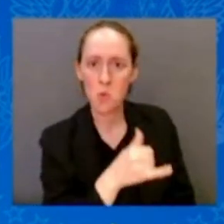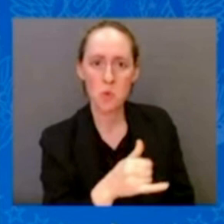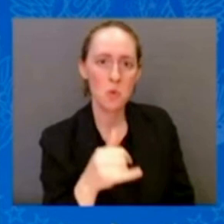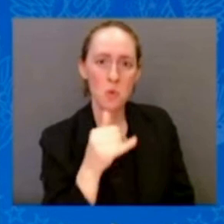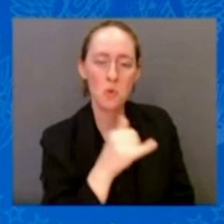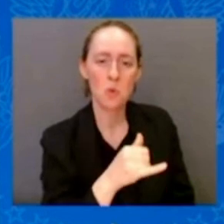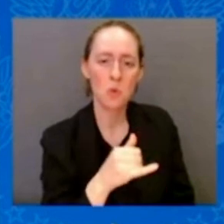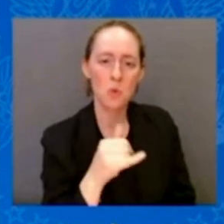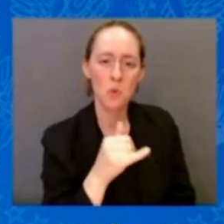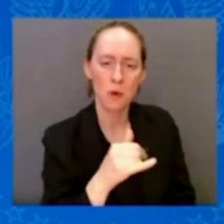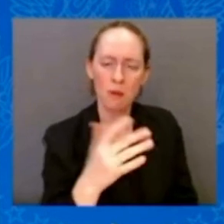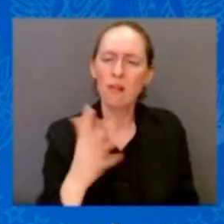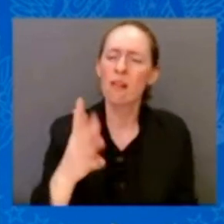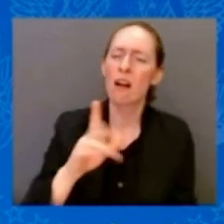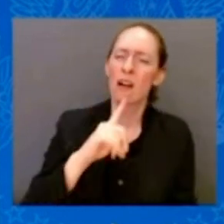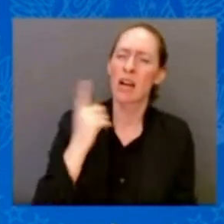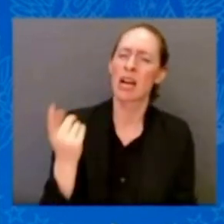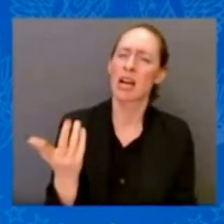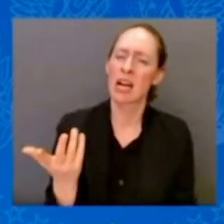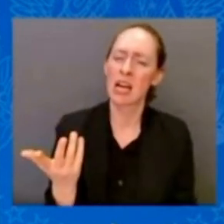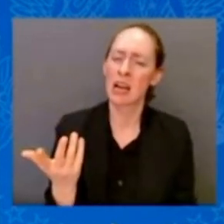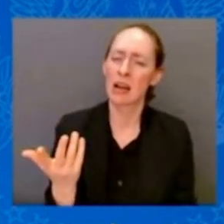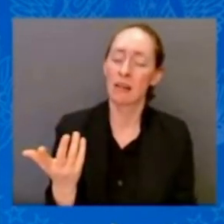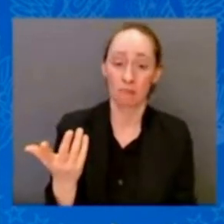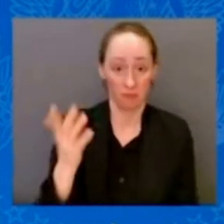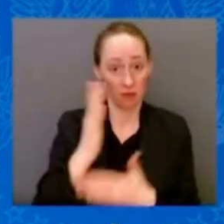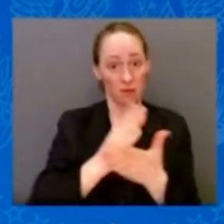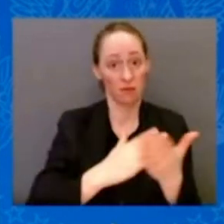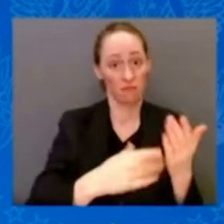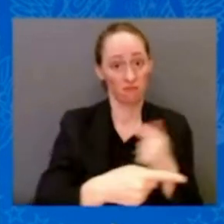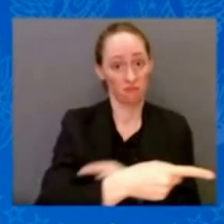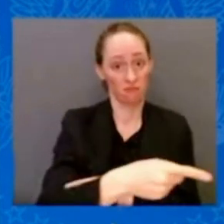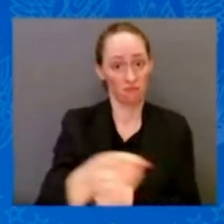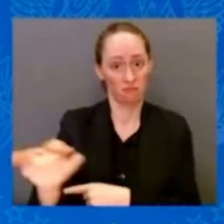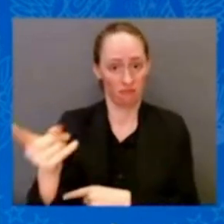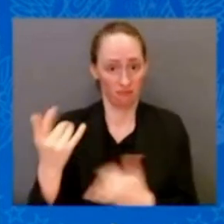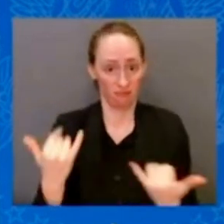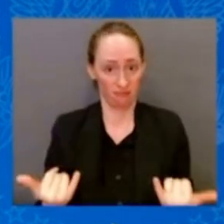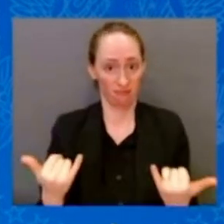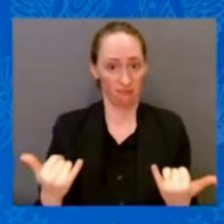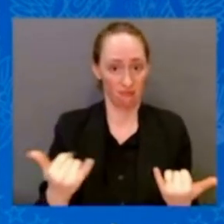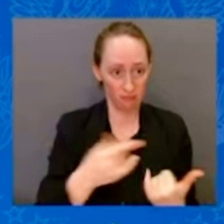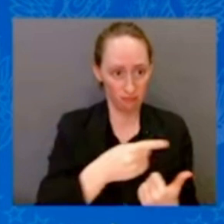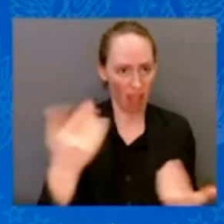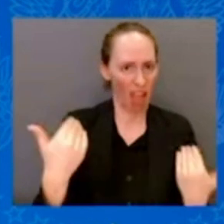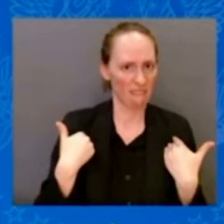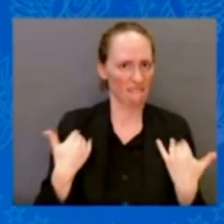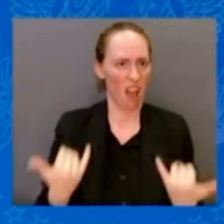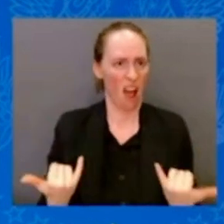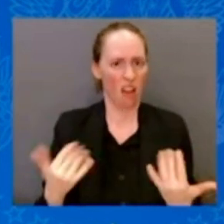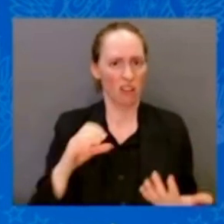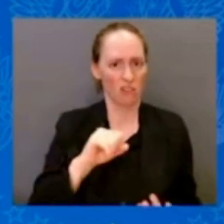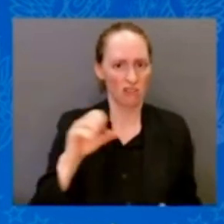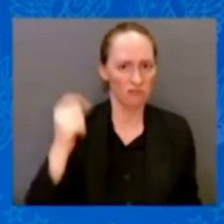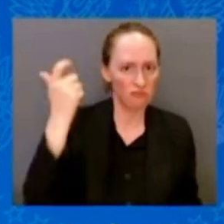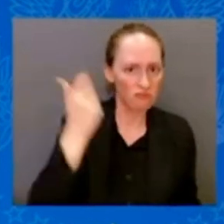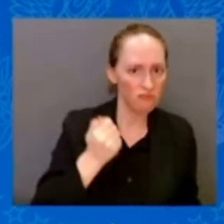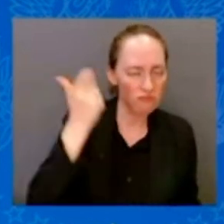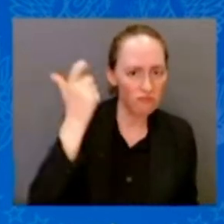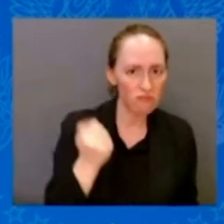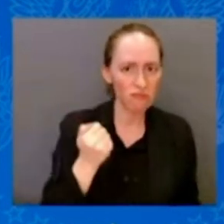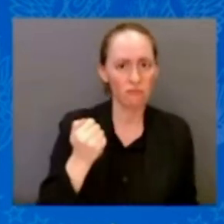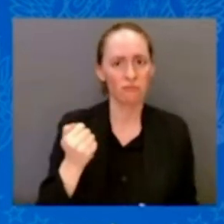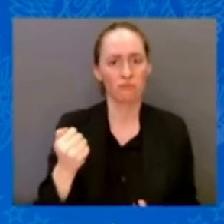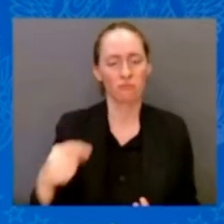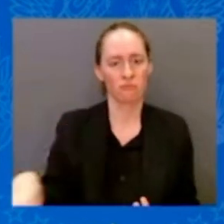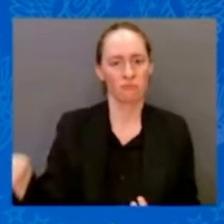Social Security, or your parents or grandparents are. You earned it. You earned every single penny — and you paid into every paycheck you